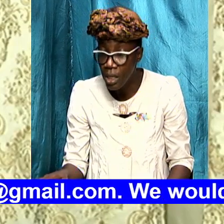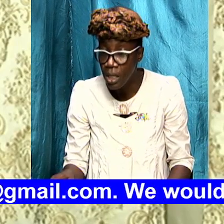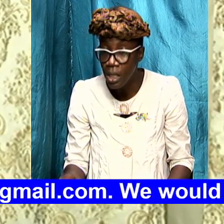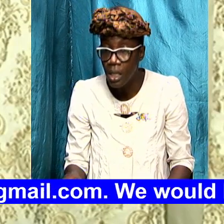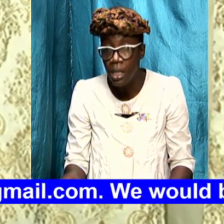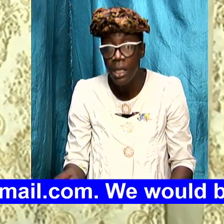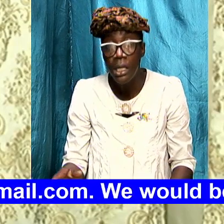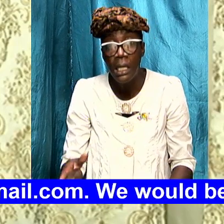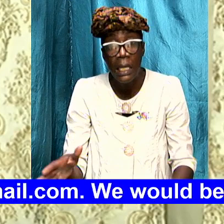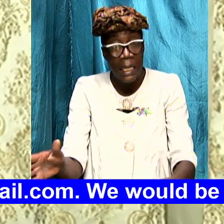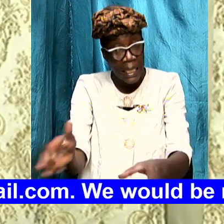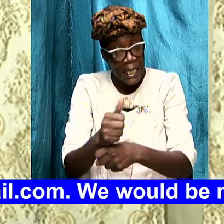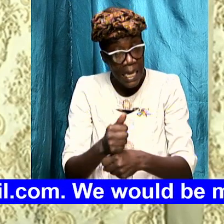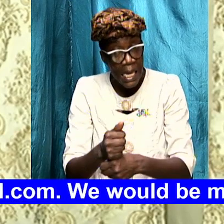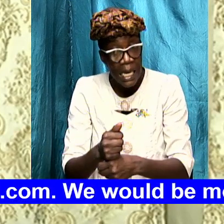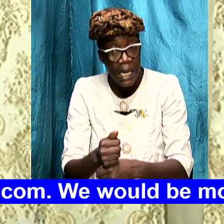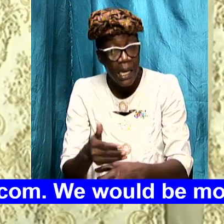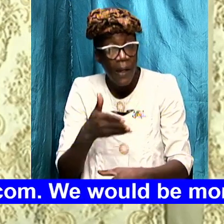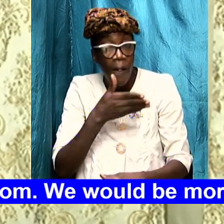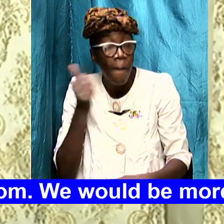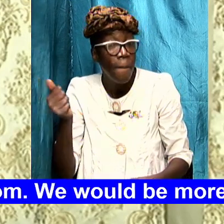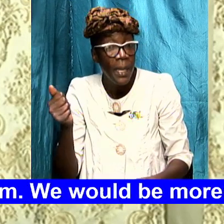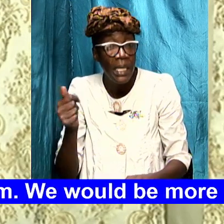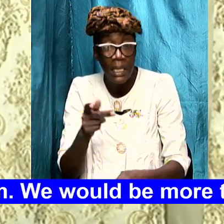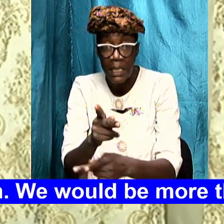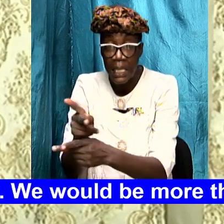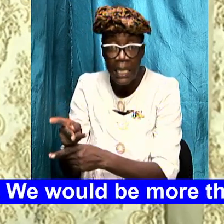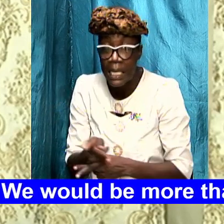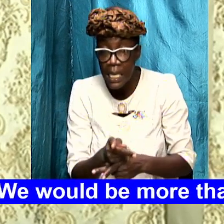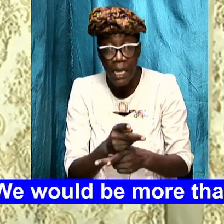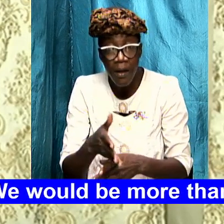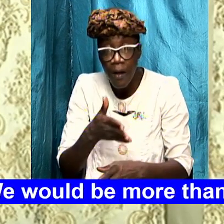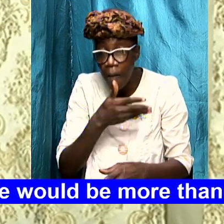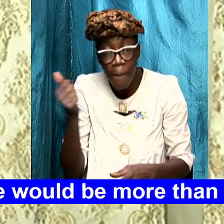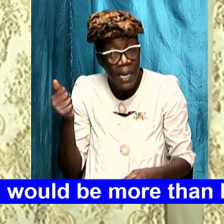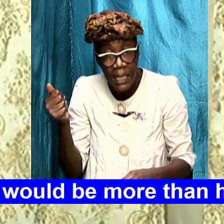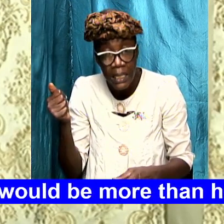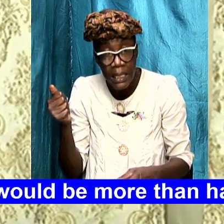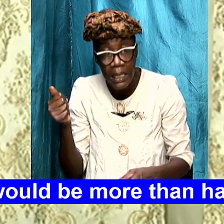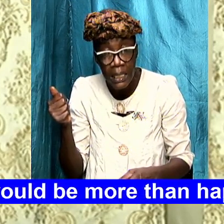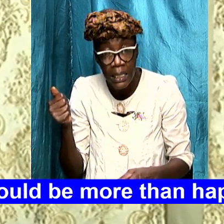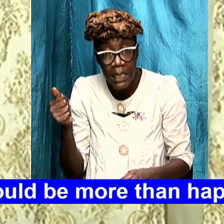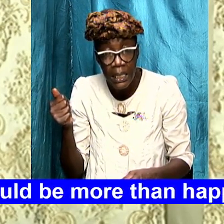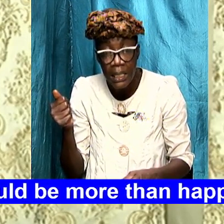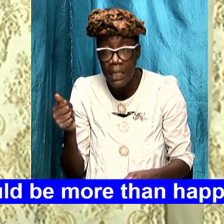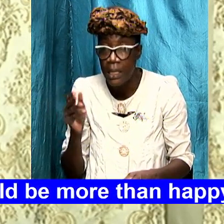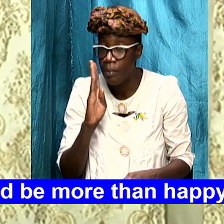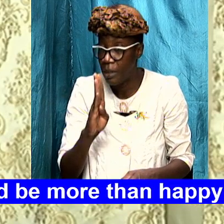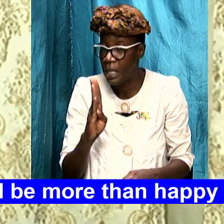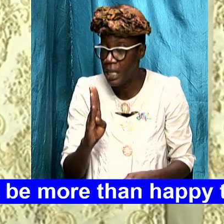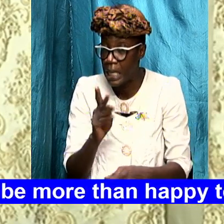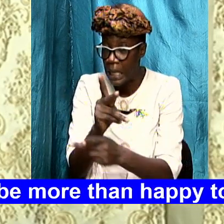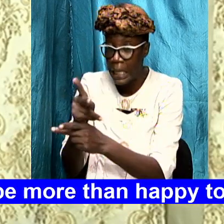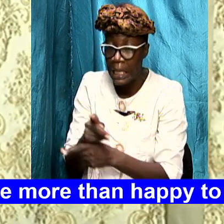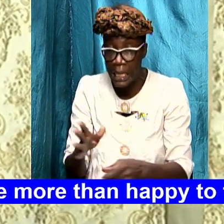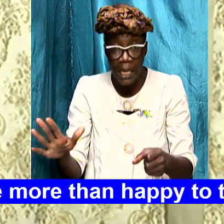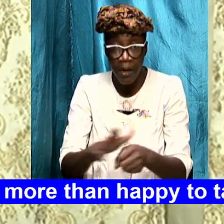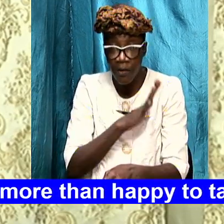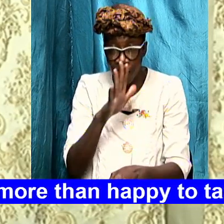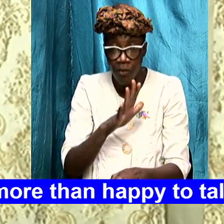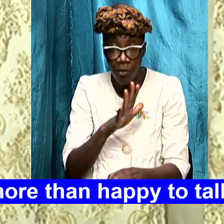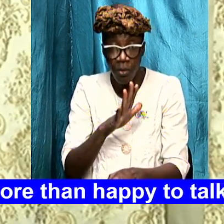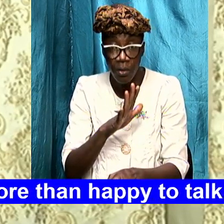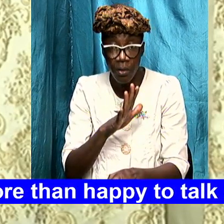as best as we can take be cautious take every